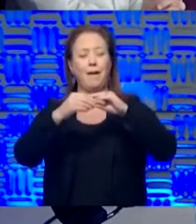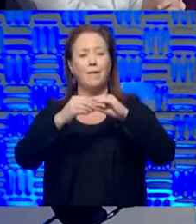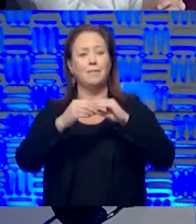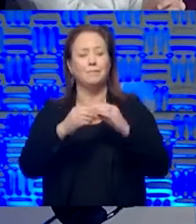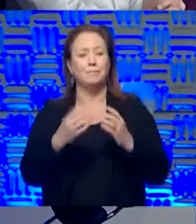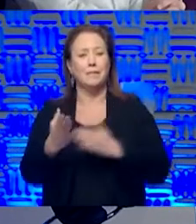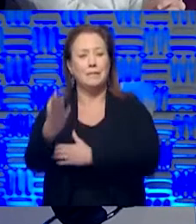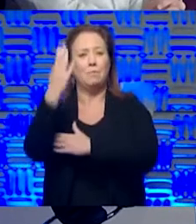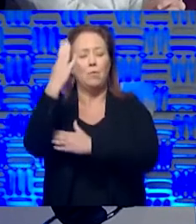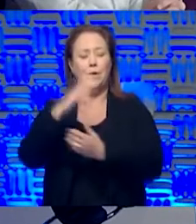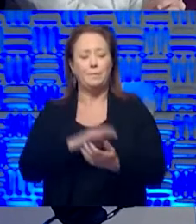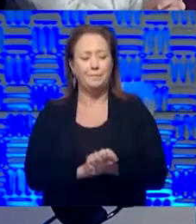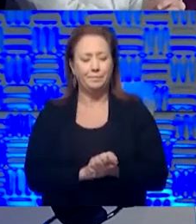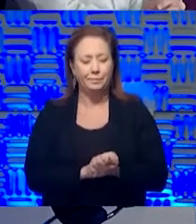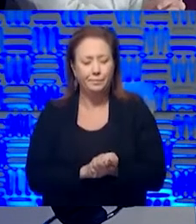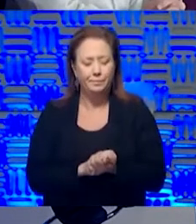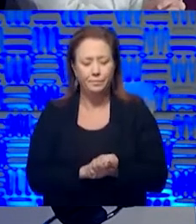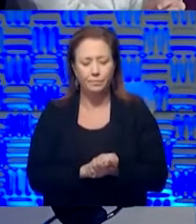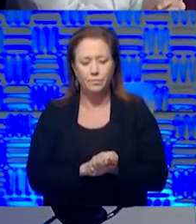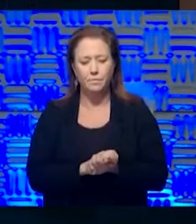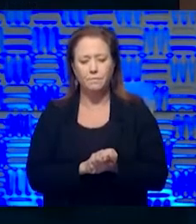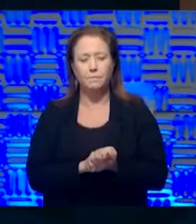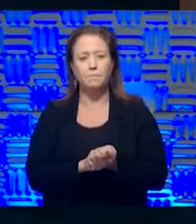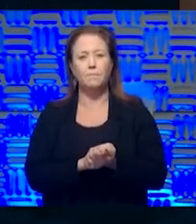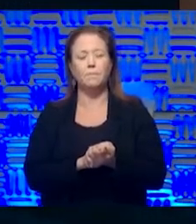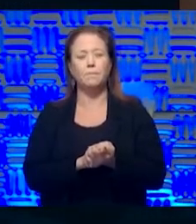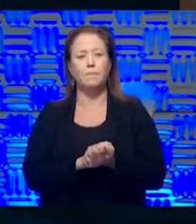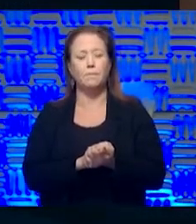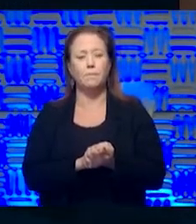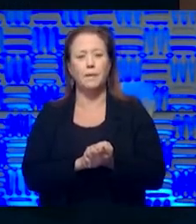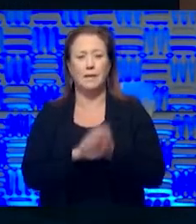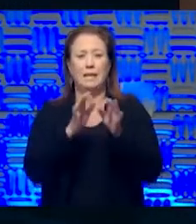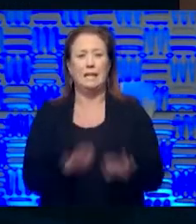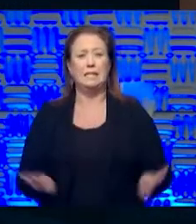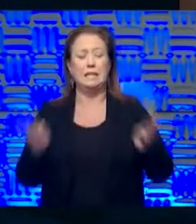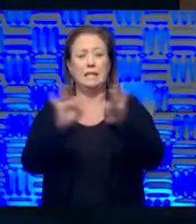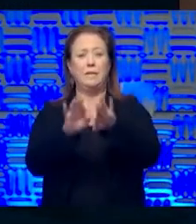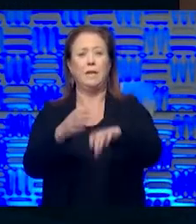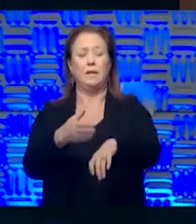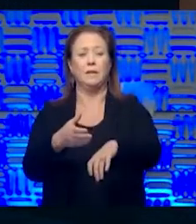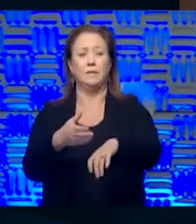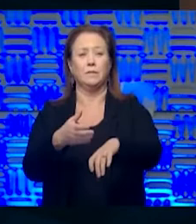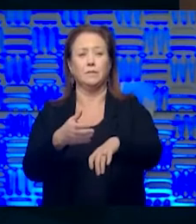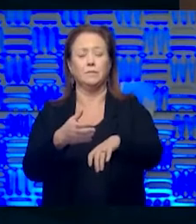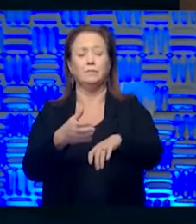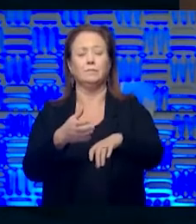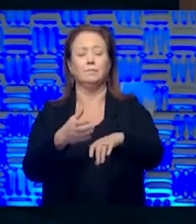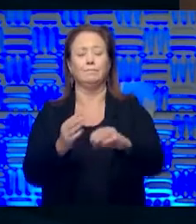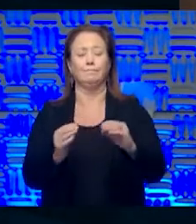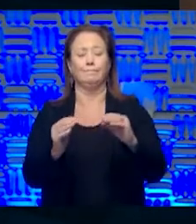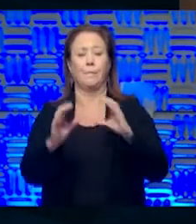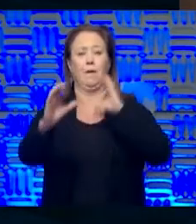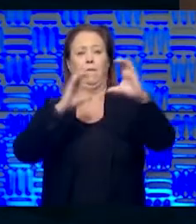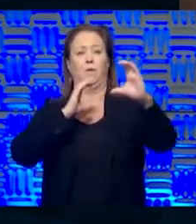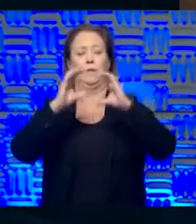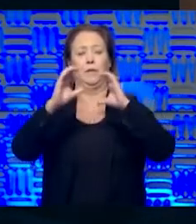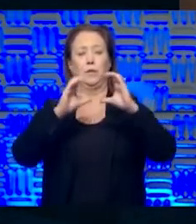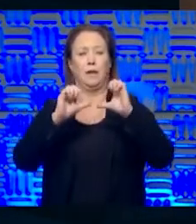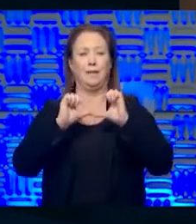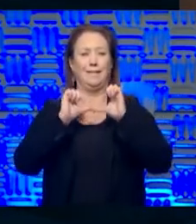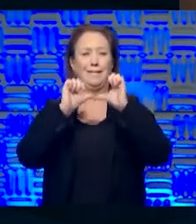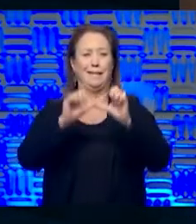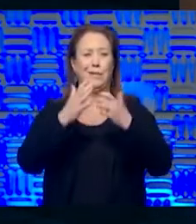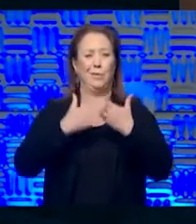to hear? Well, there's certainly a significant increase in the amount of conversations about a path forward